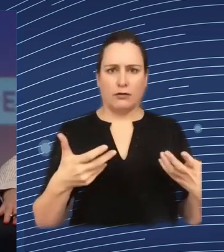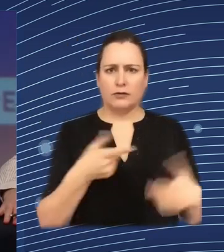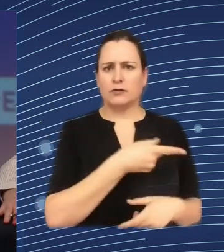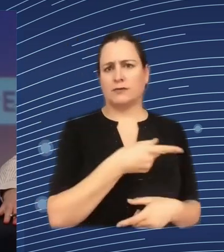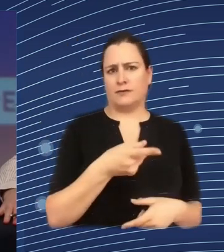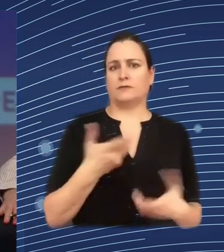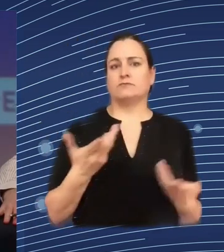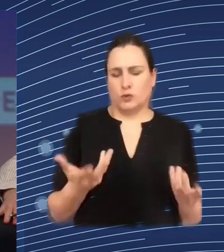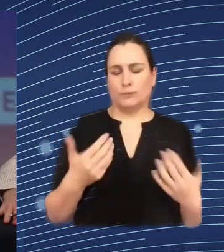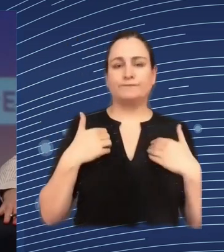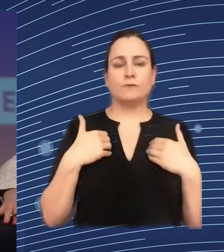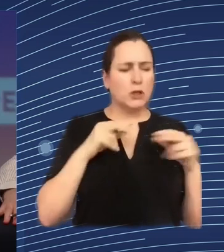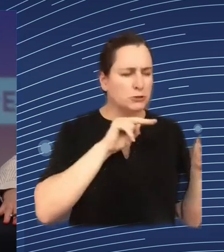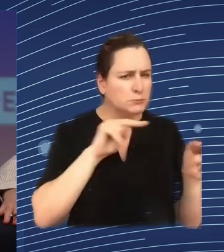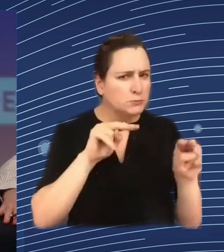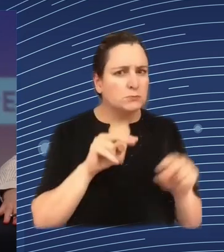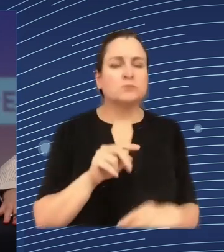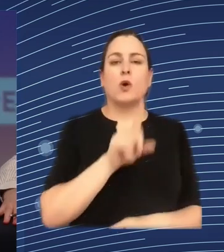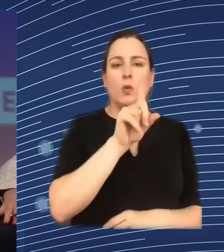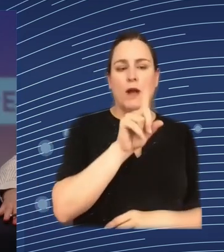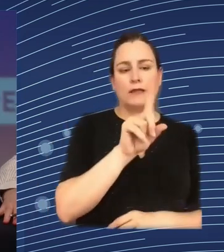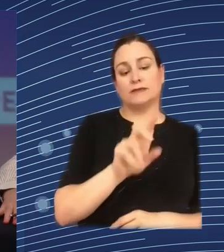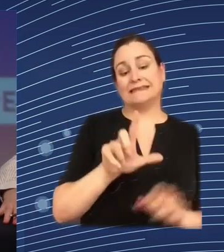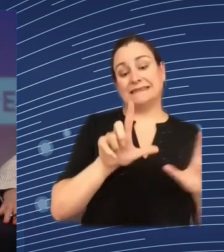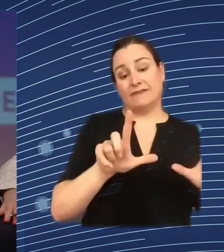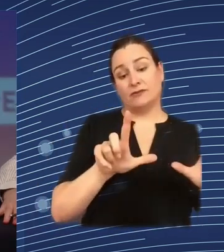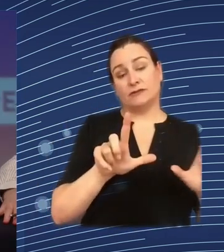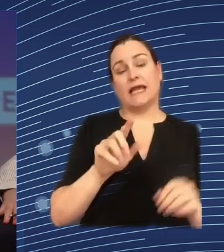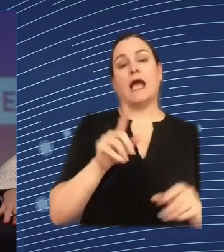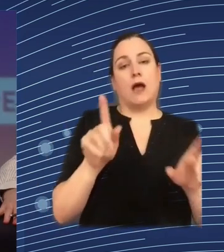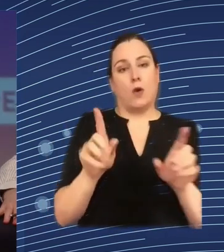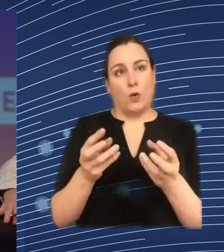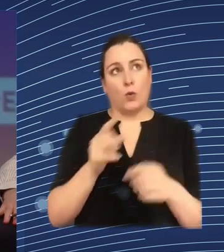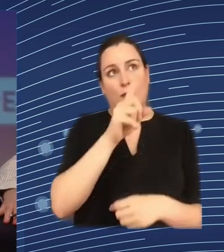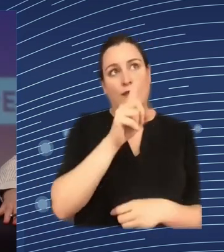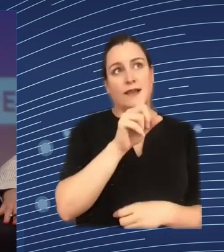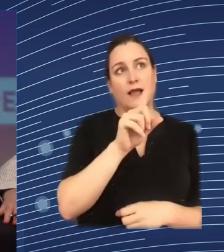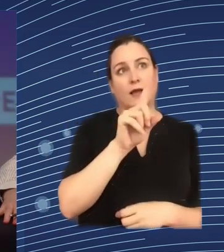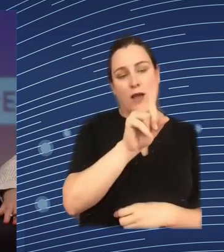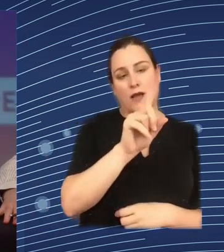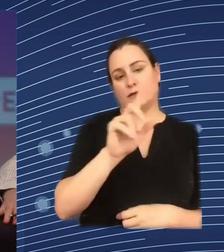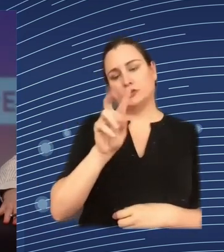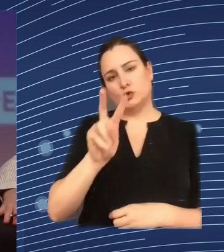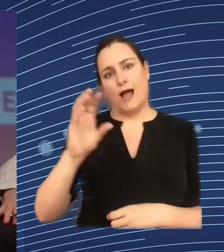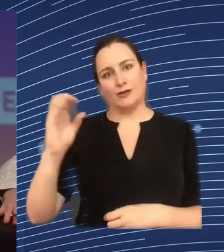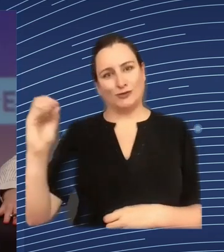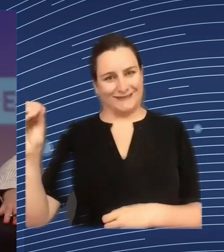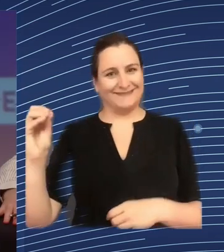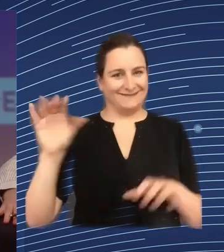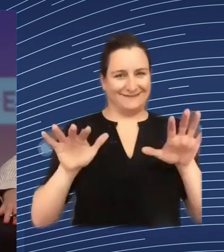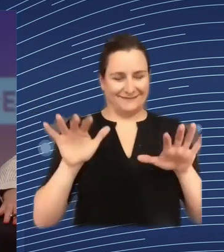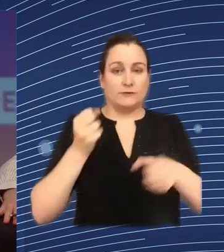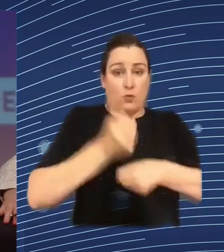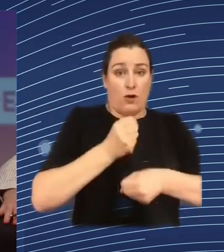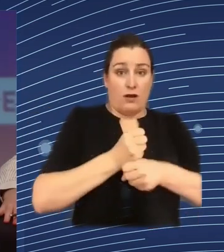,700 and 2,200 people in a fulfillment center at